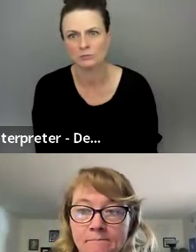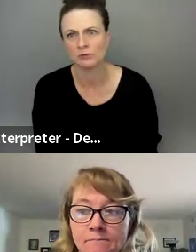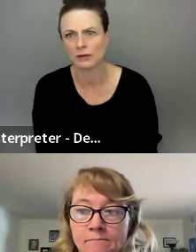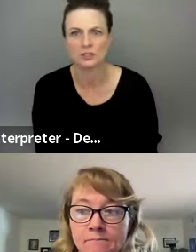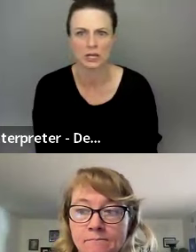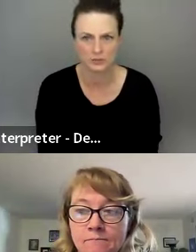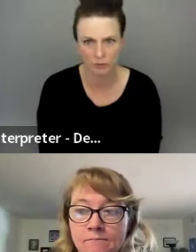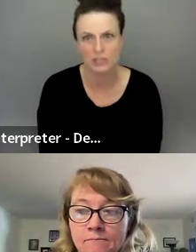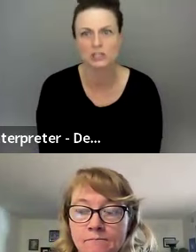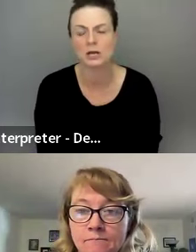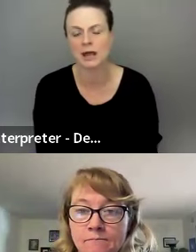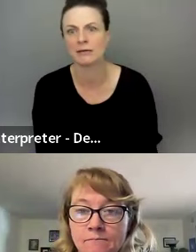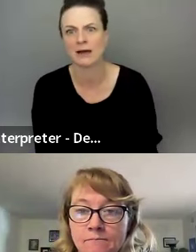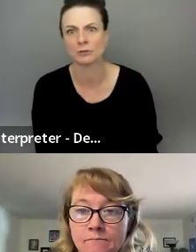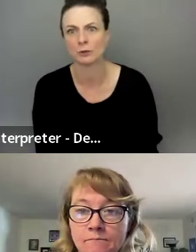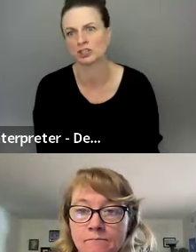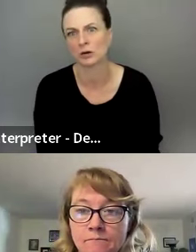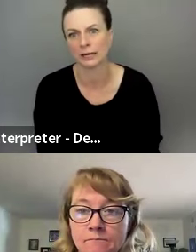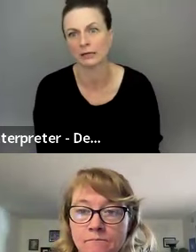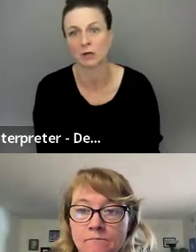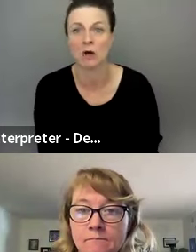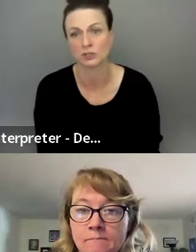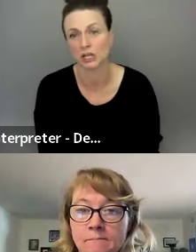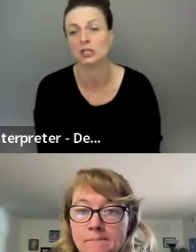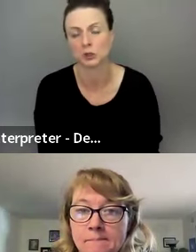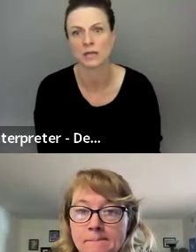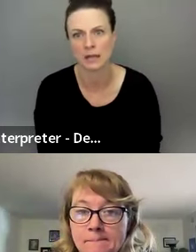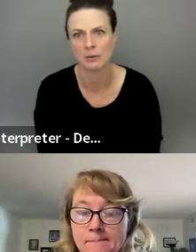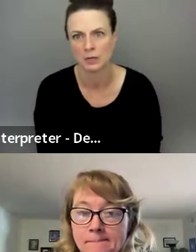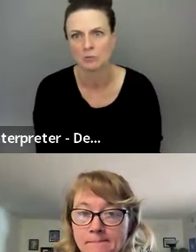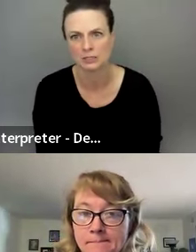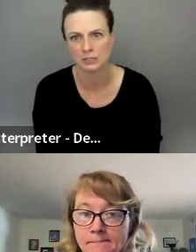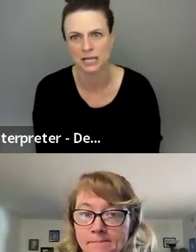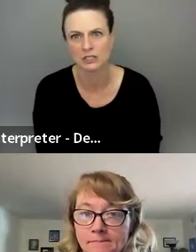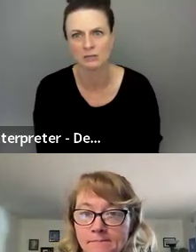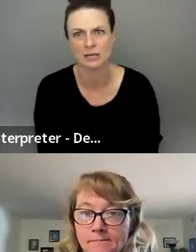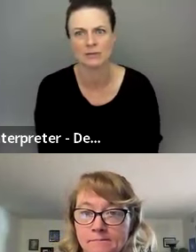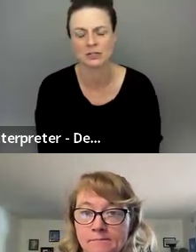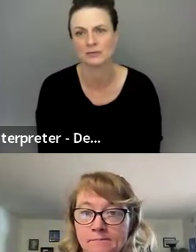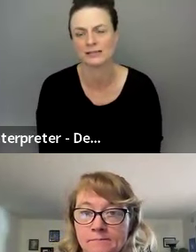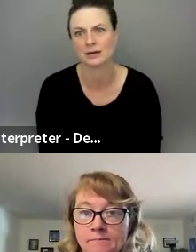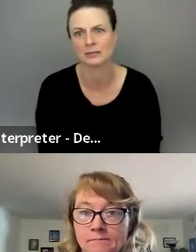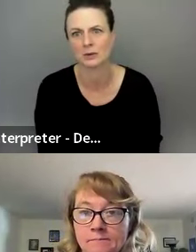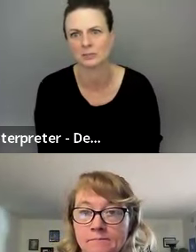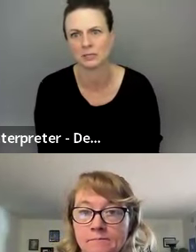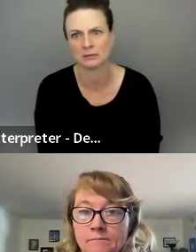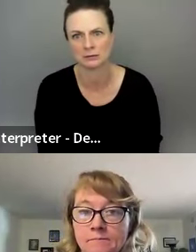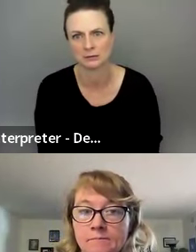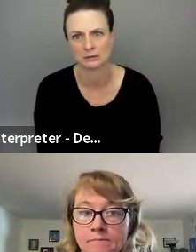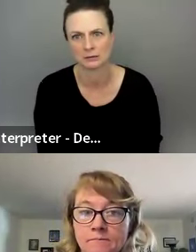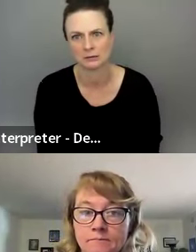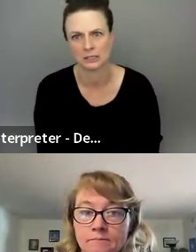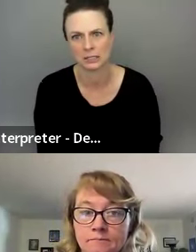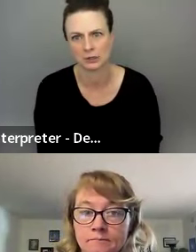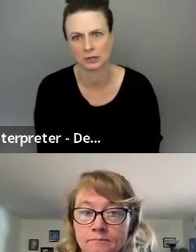we could really exchange information and have a real sharing conversational type presentation, but I'm not sure that's how it's going to be